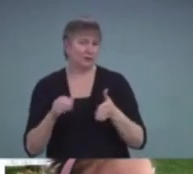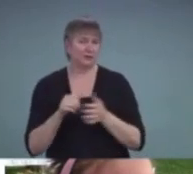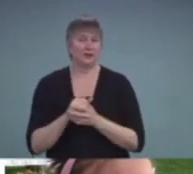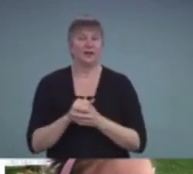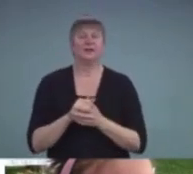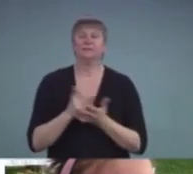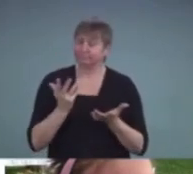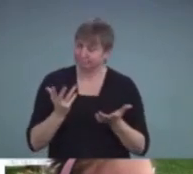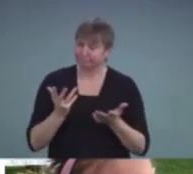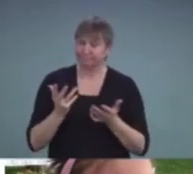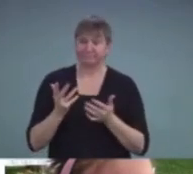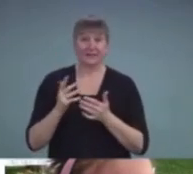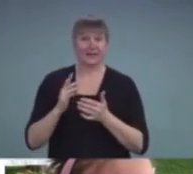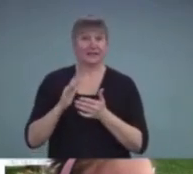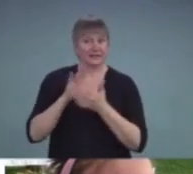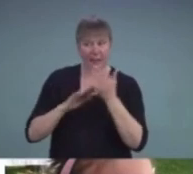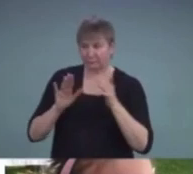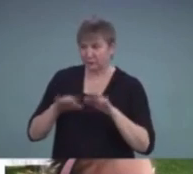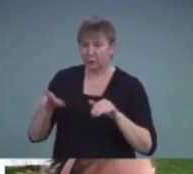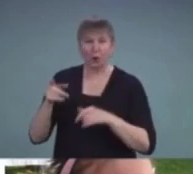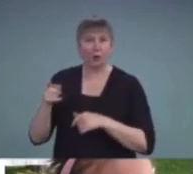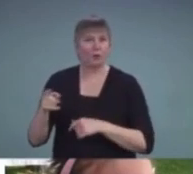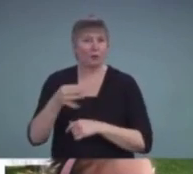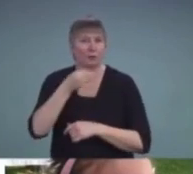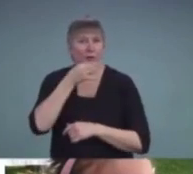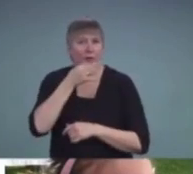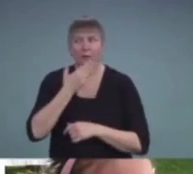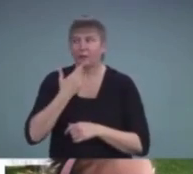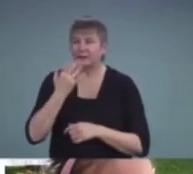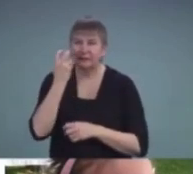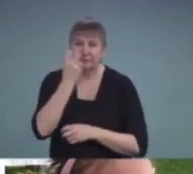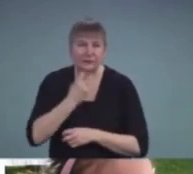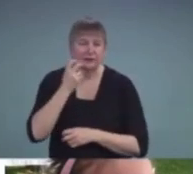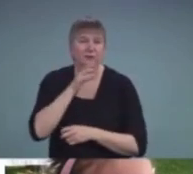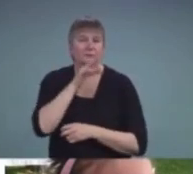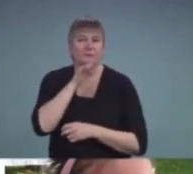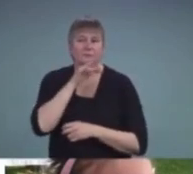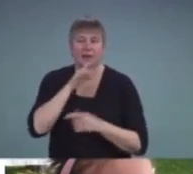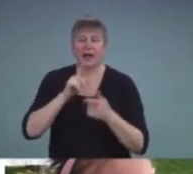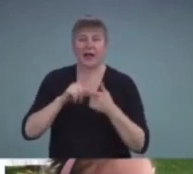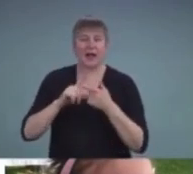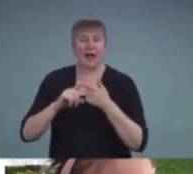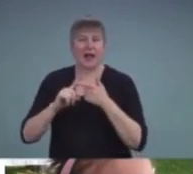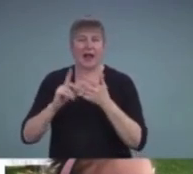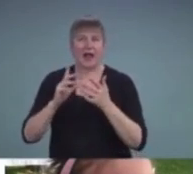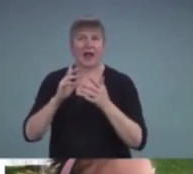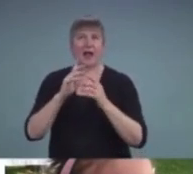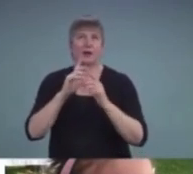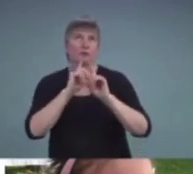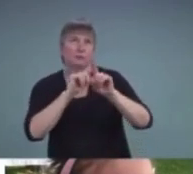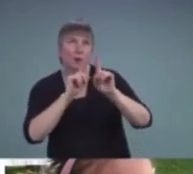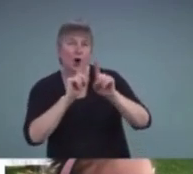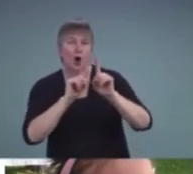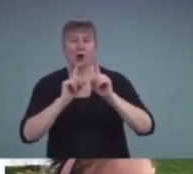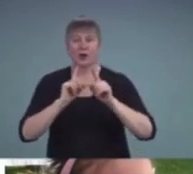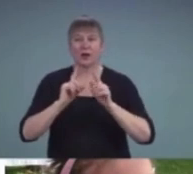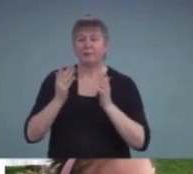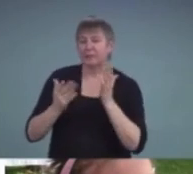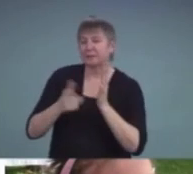great speech and talk well and respond when people talk to them, they may not totally understand, but they respond,